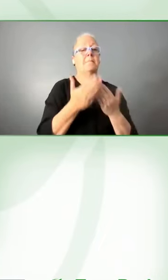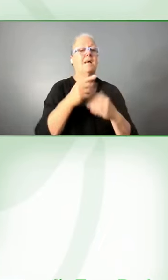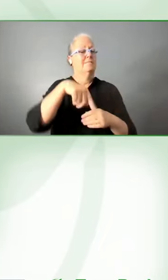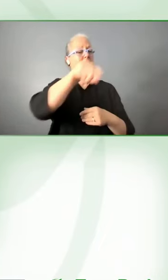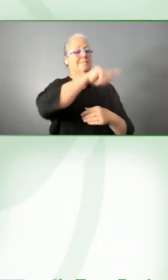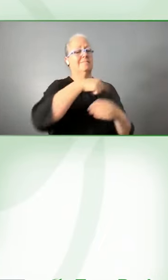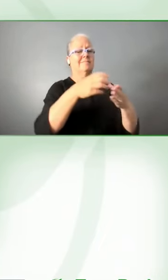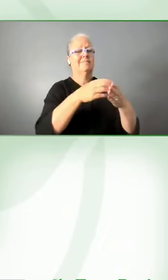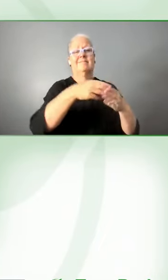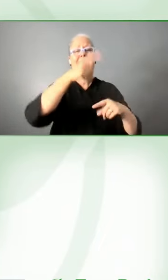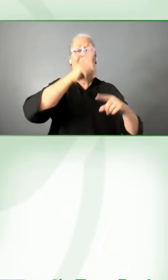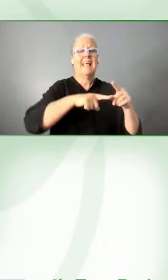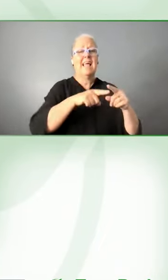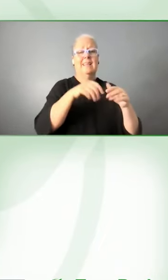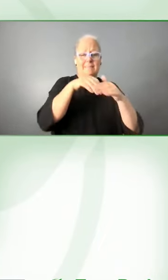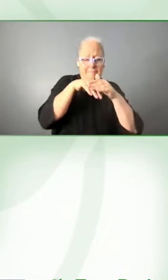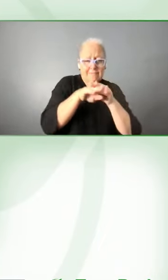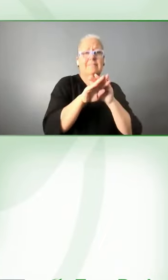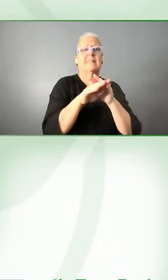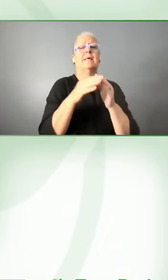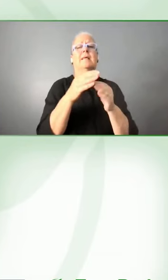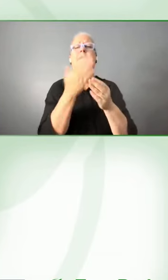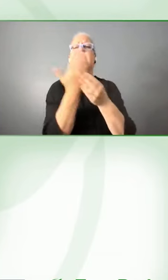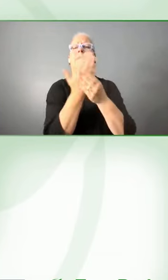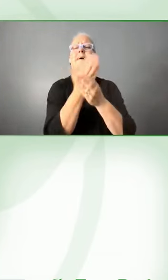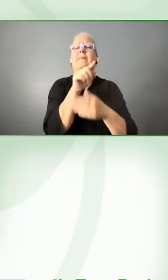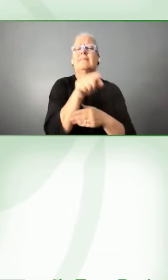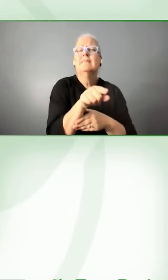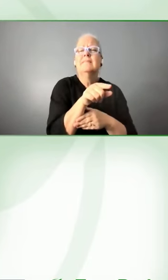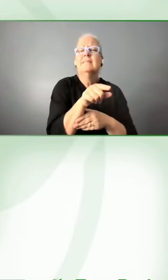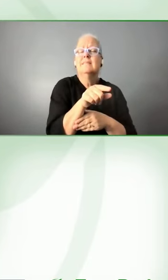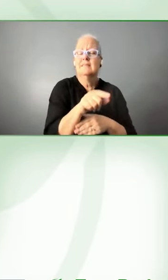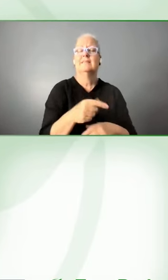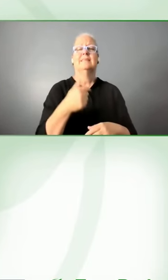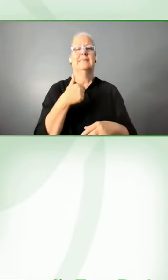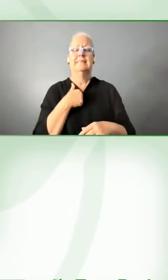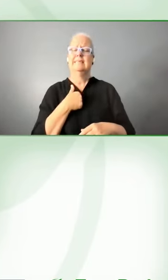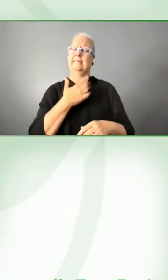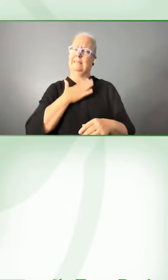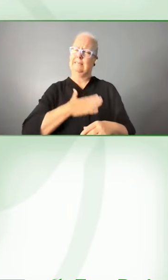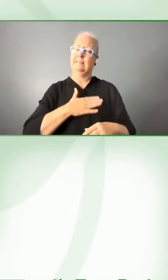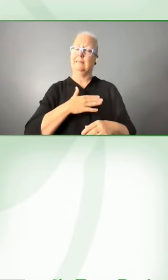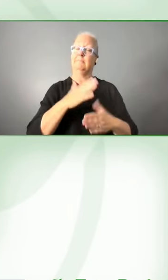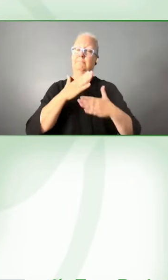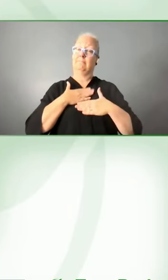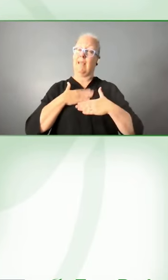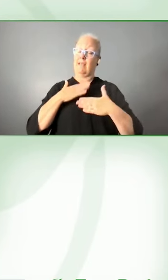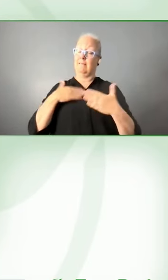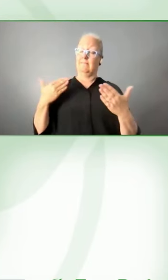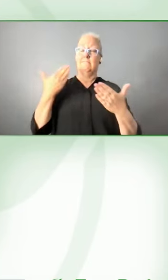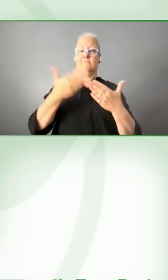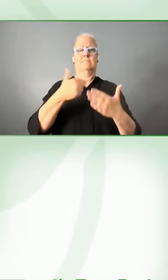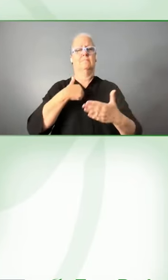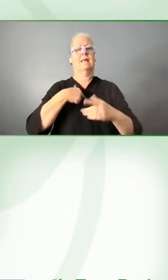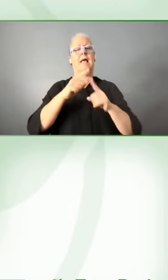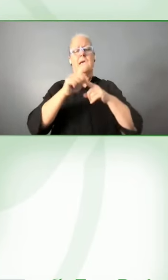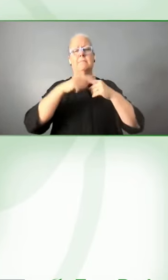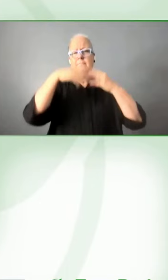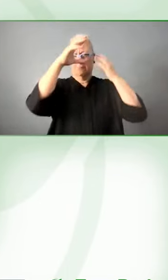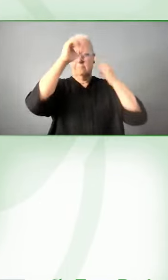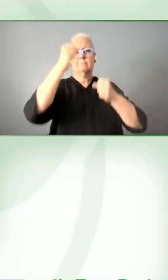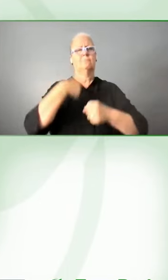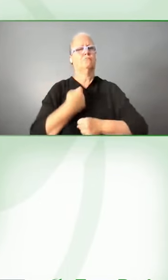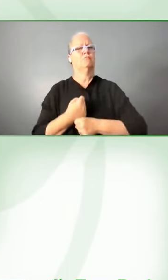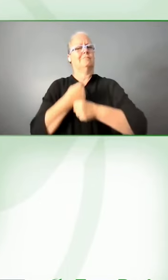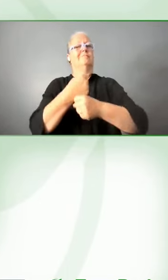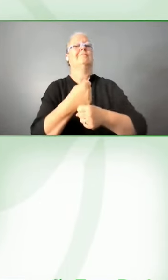completely and one of the things that i'm really passionate about tackling in my time as an ambassador um is um to promote and